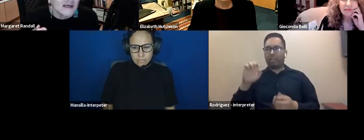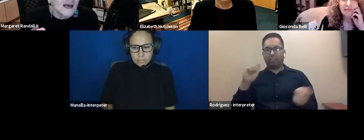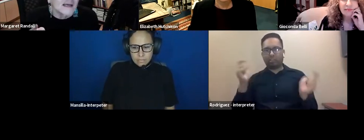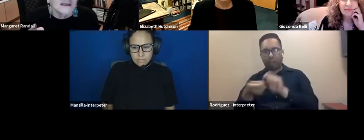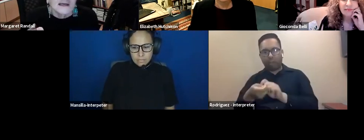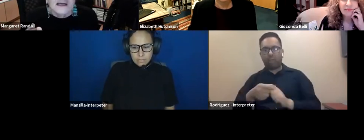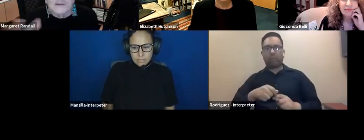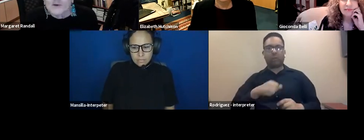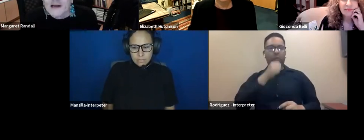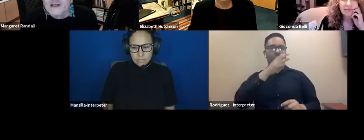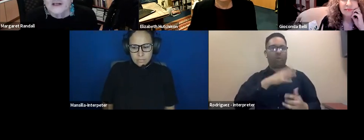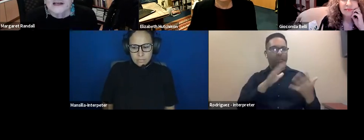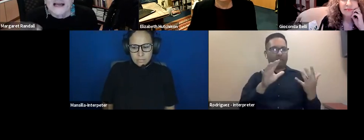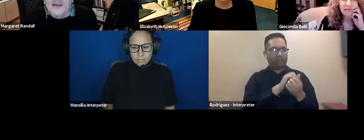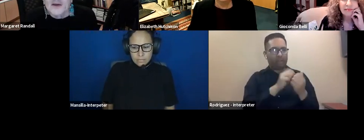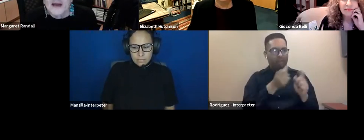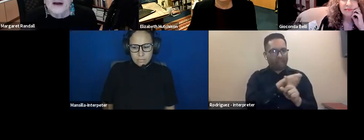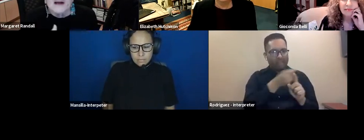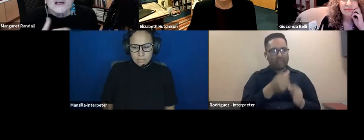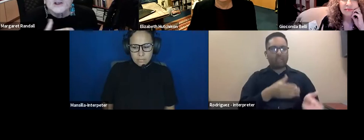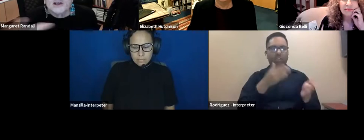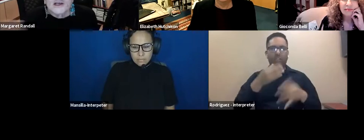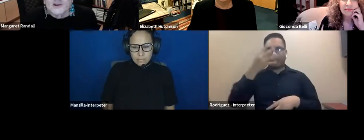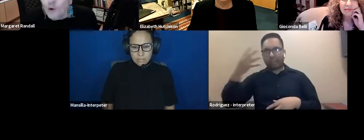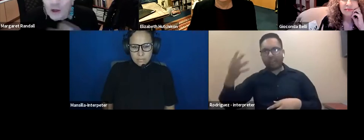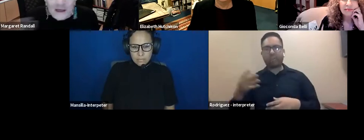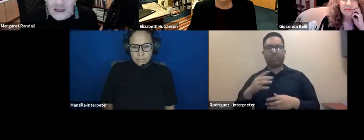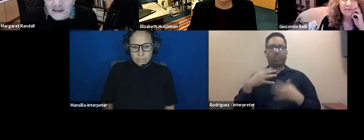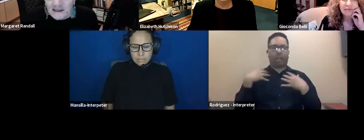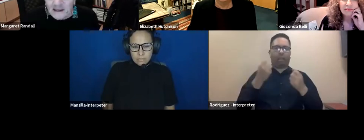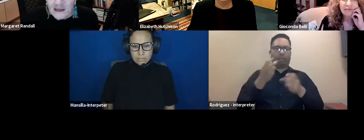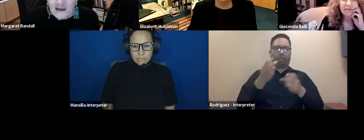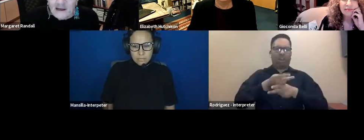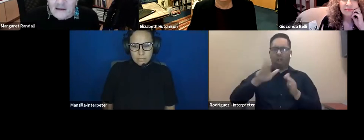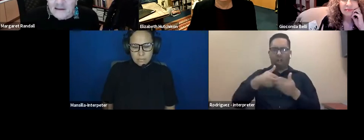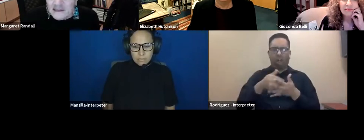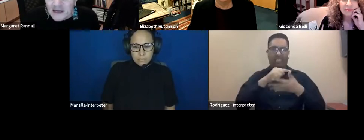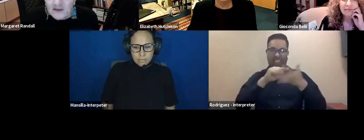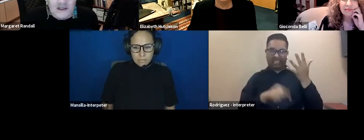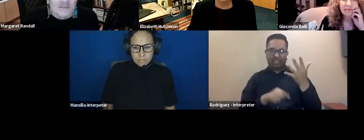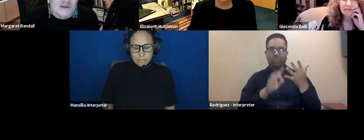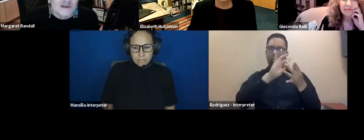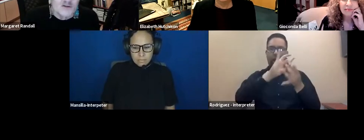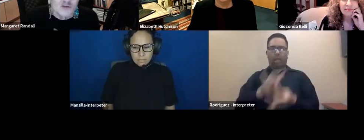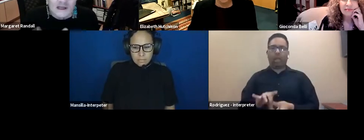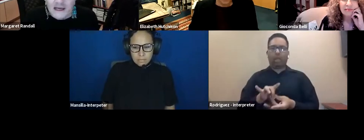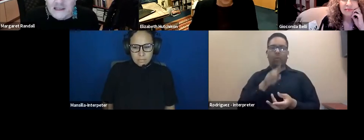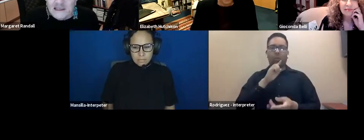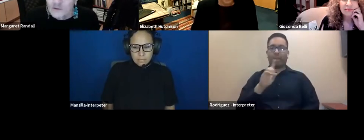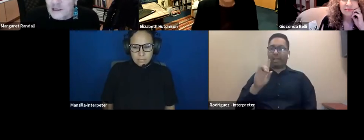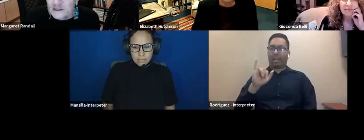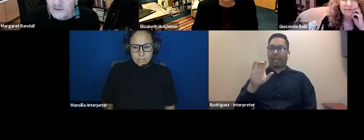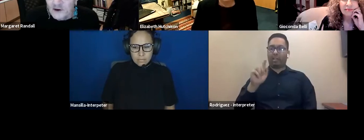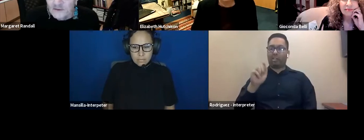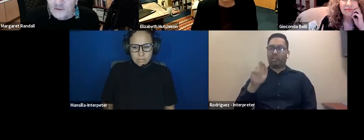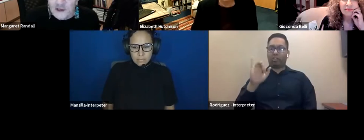say, and, and immigration and health care. It's all connected. Dictatorship, the struggle against